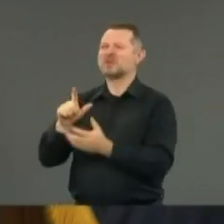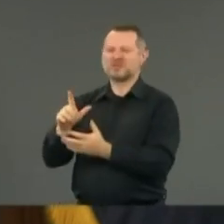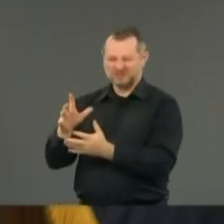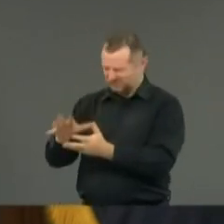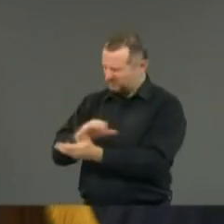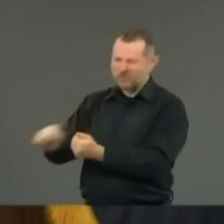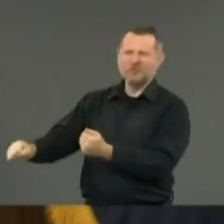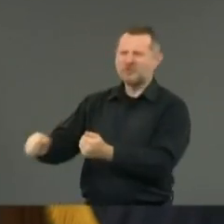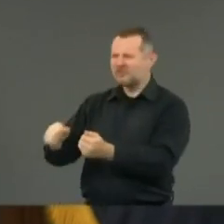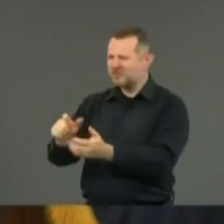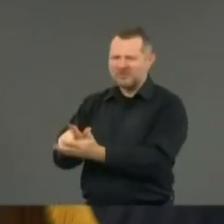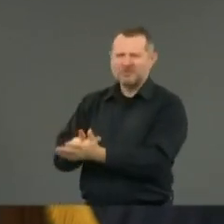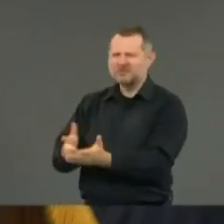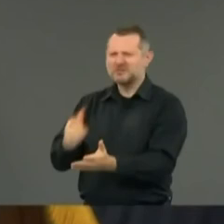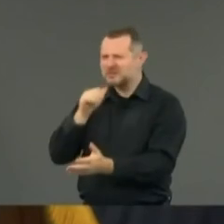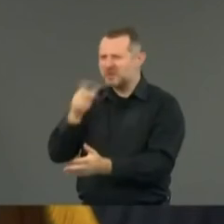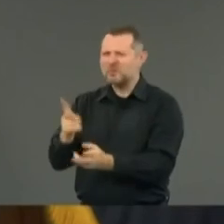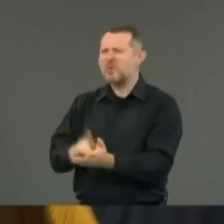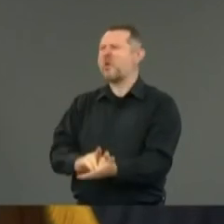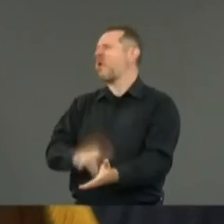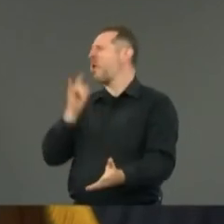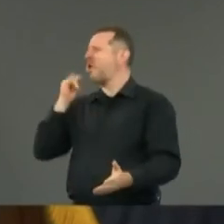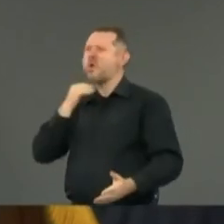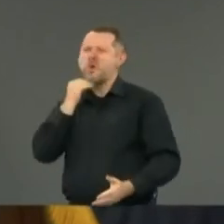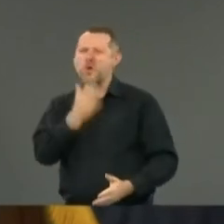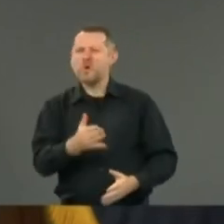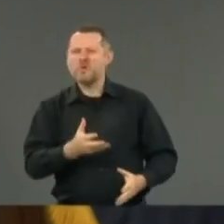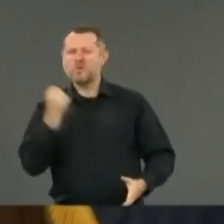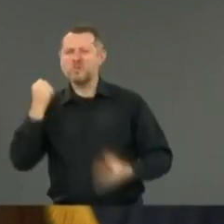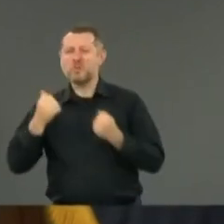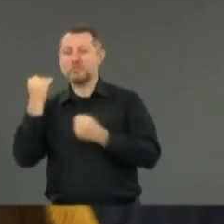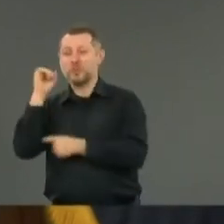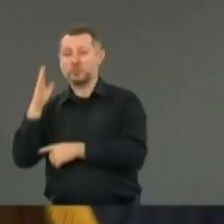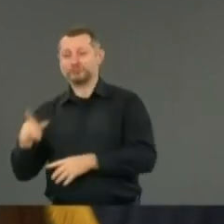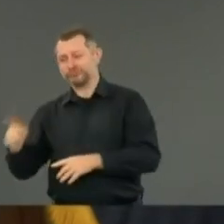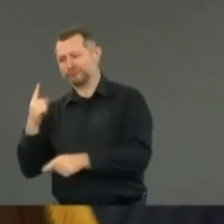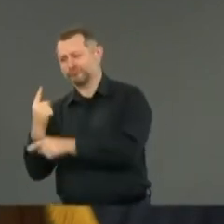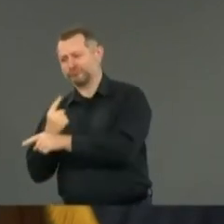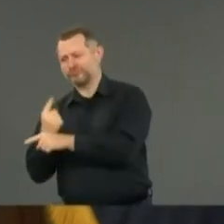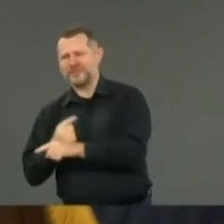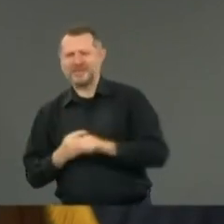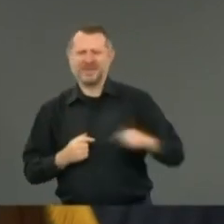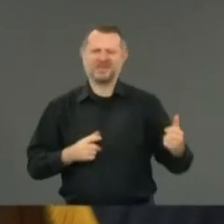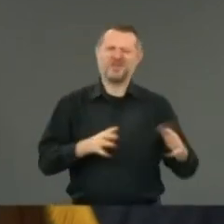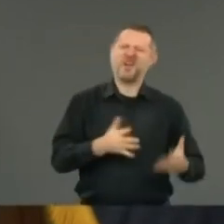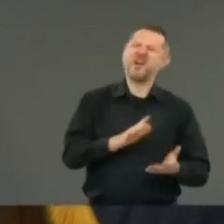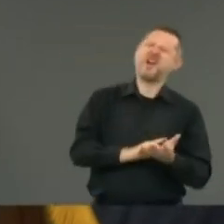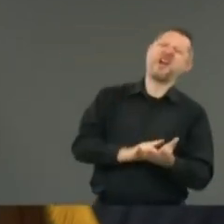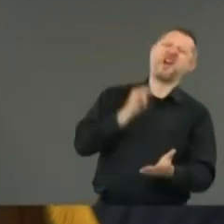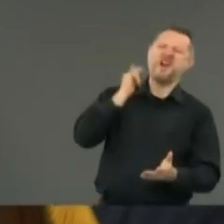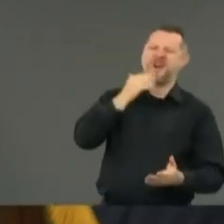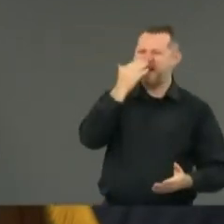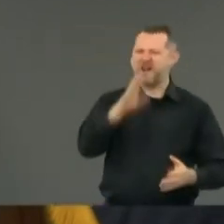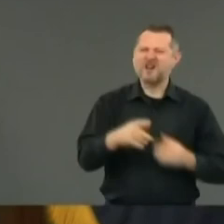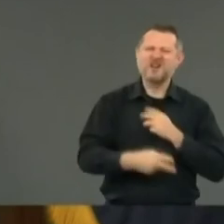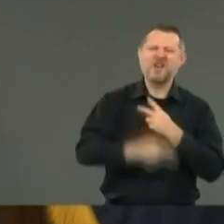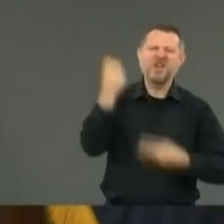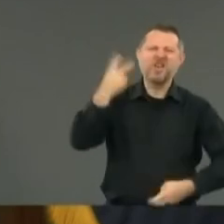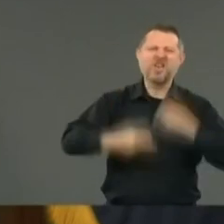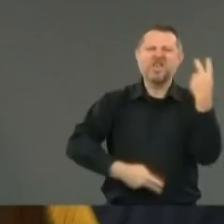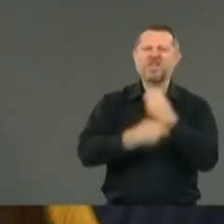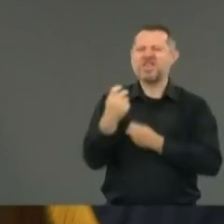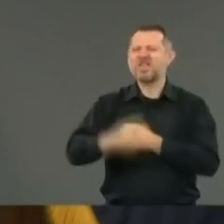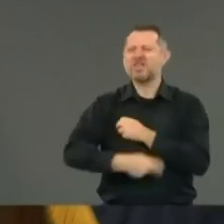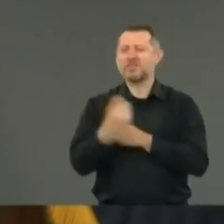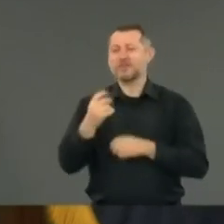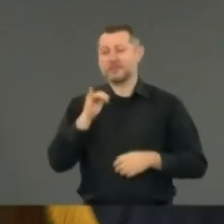situation, who were opportunistic, who were just stealing. You have New York City that is still reeling from the COVID